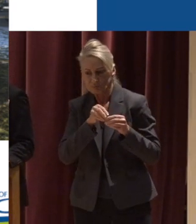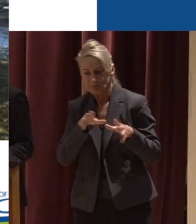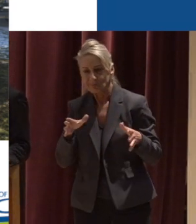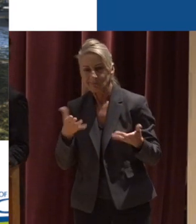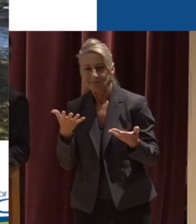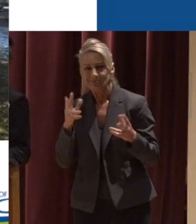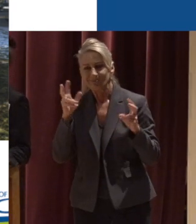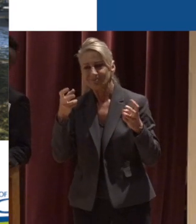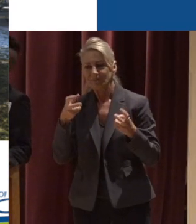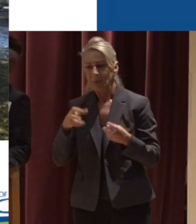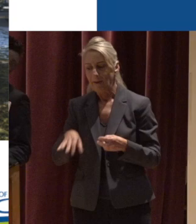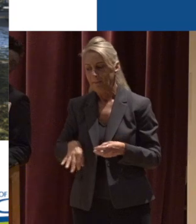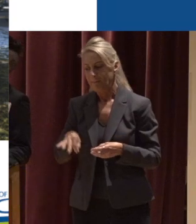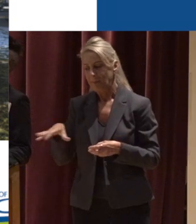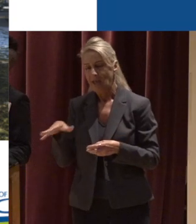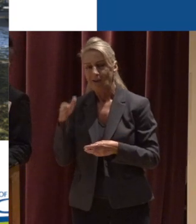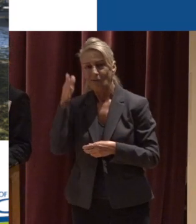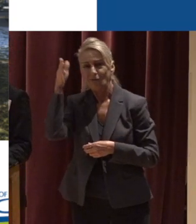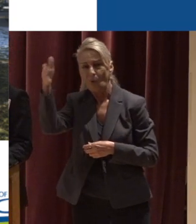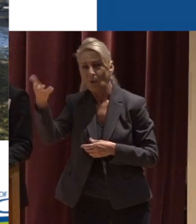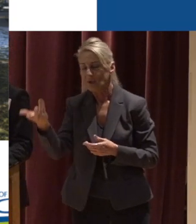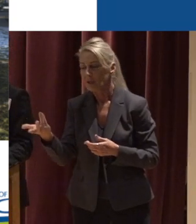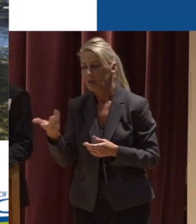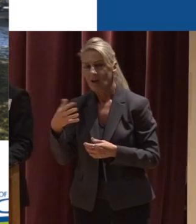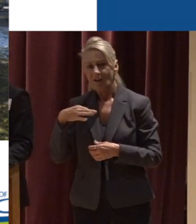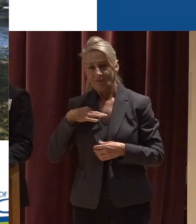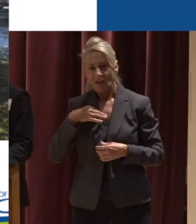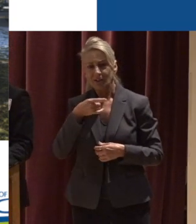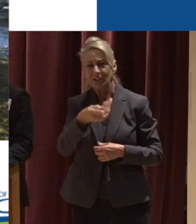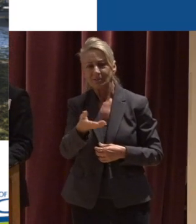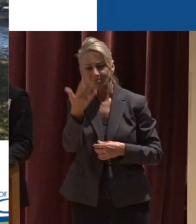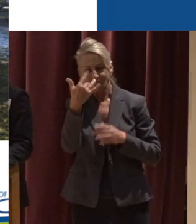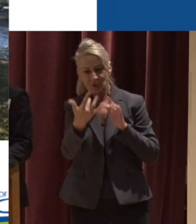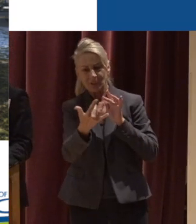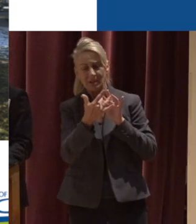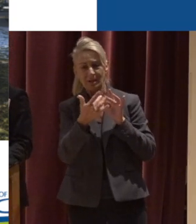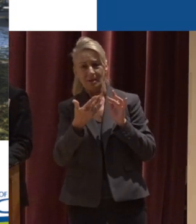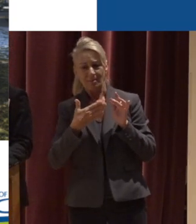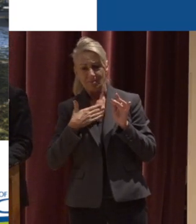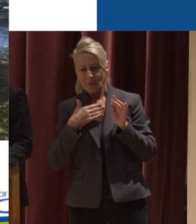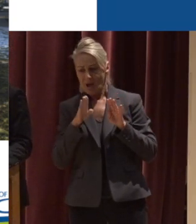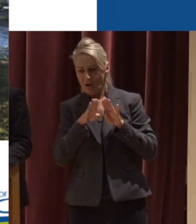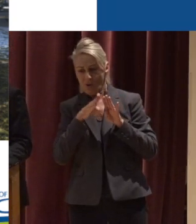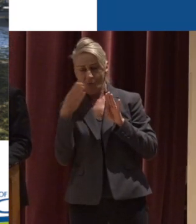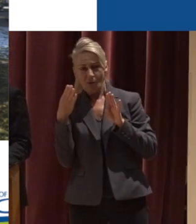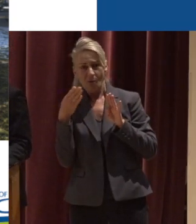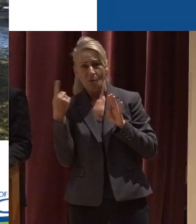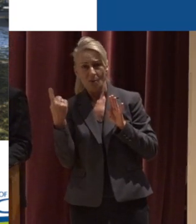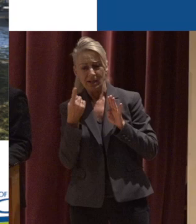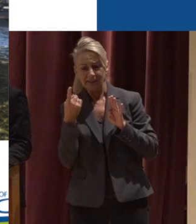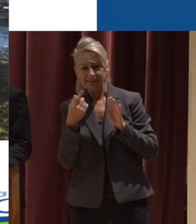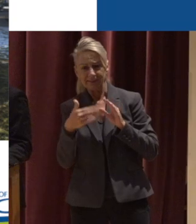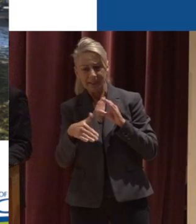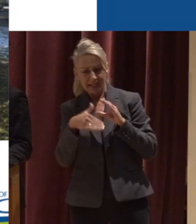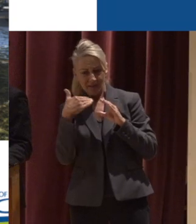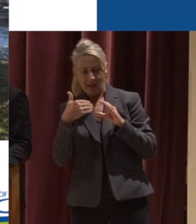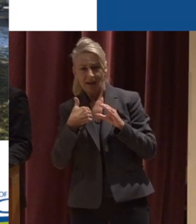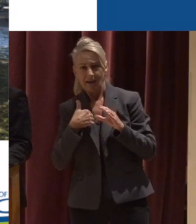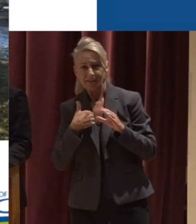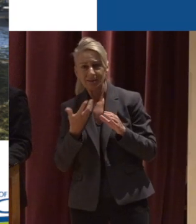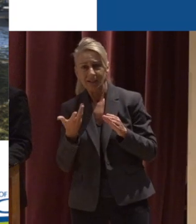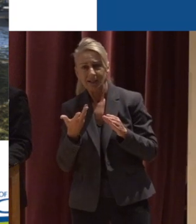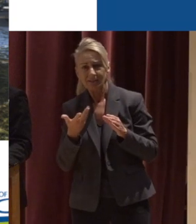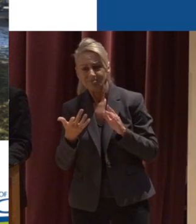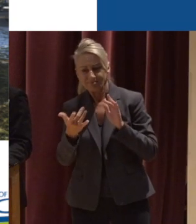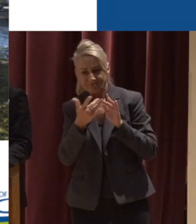it forward I guess you want to say But volunteer Reach out to us My door is always open Or my email is always open Reach